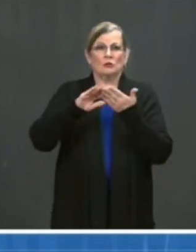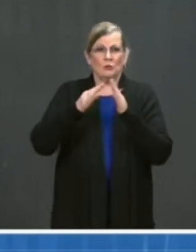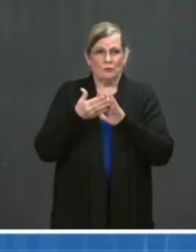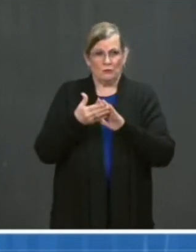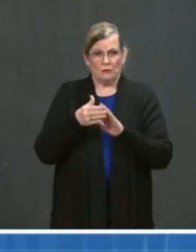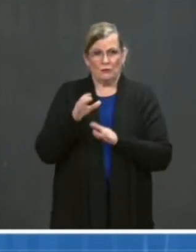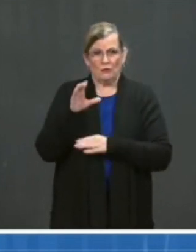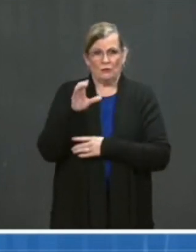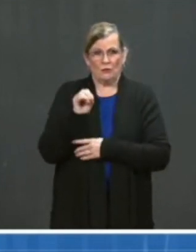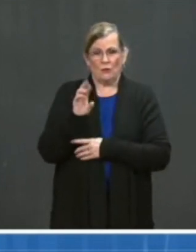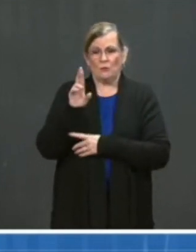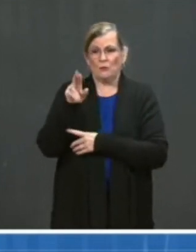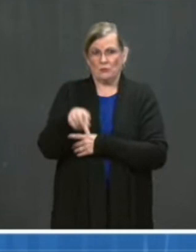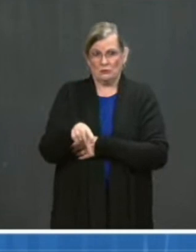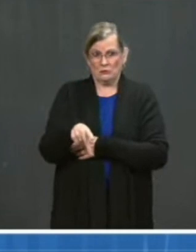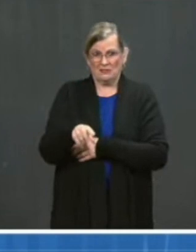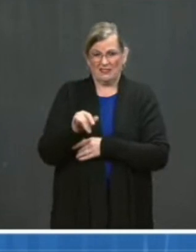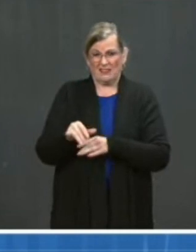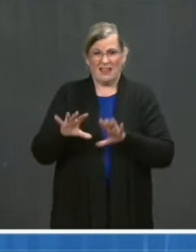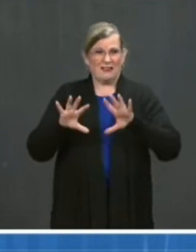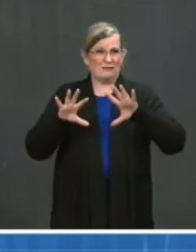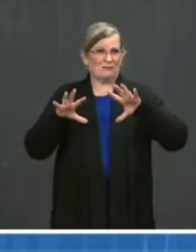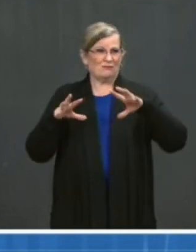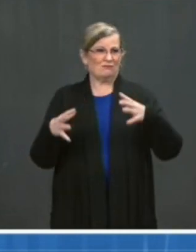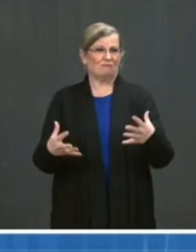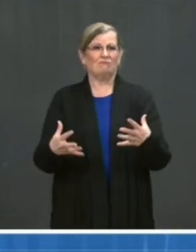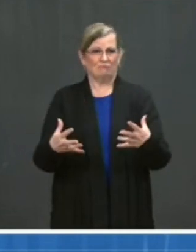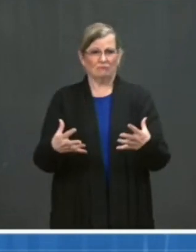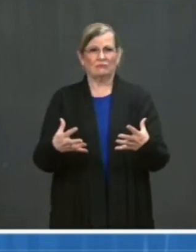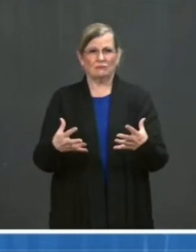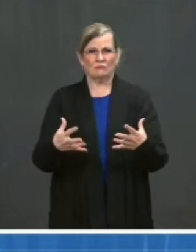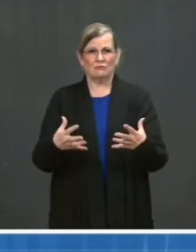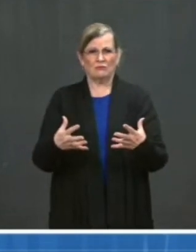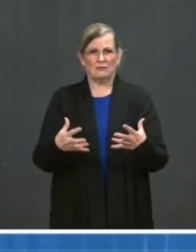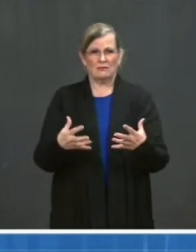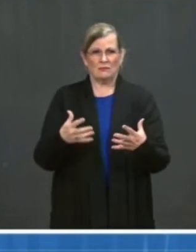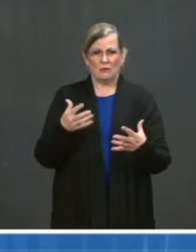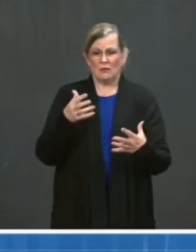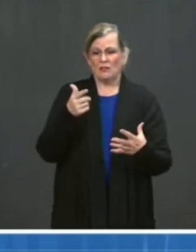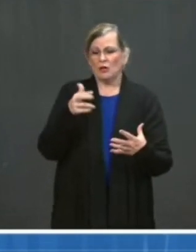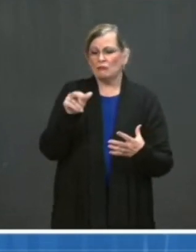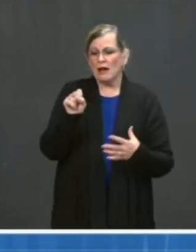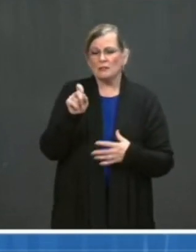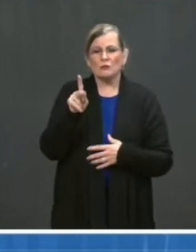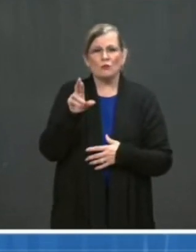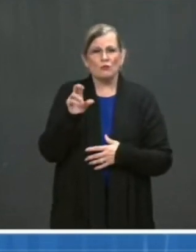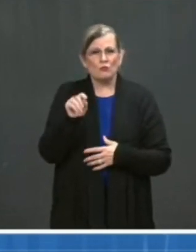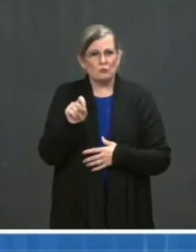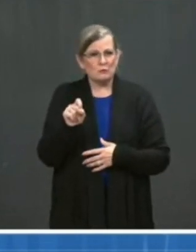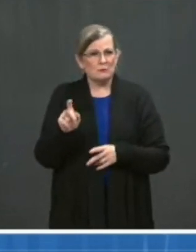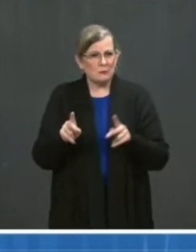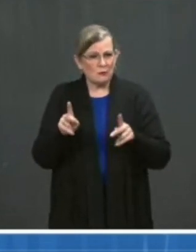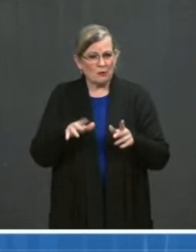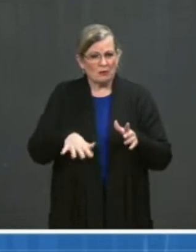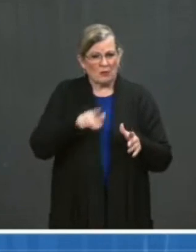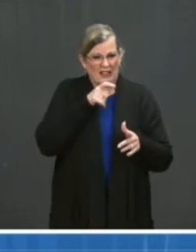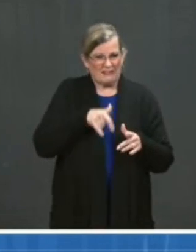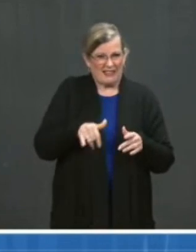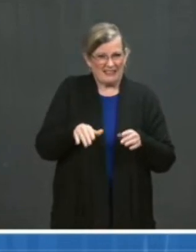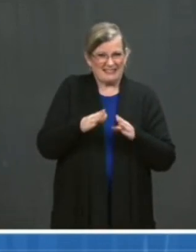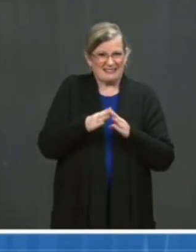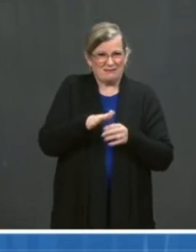network of health professionals, community organizations, faith leaders, businesses, and Americans from all walks of life